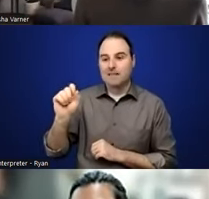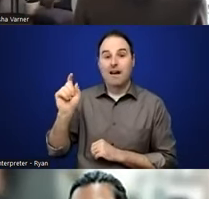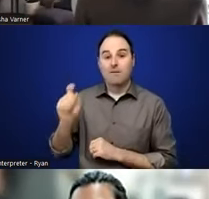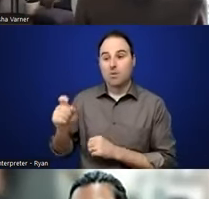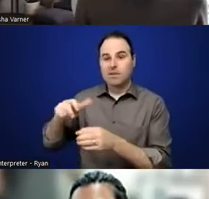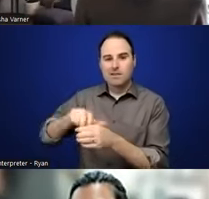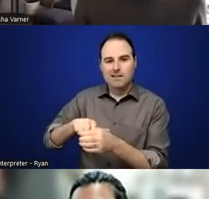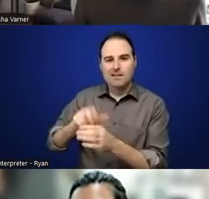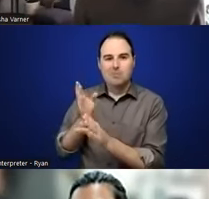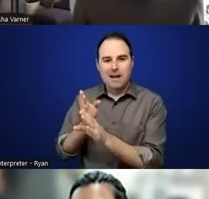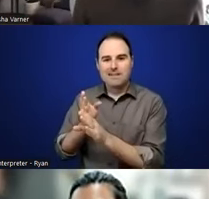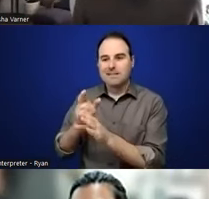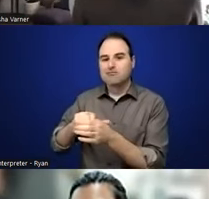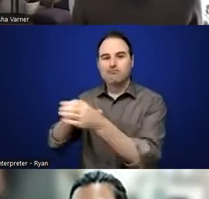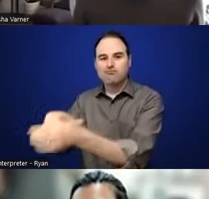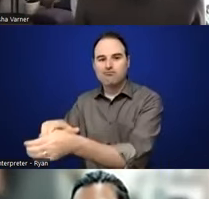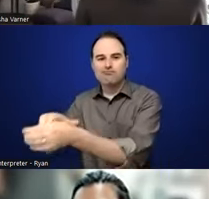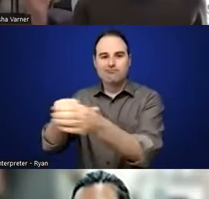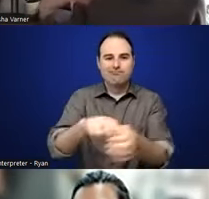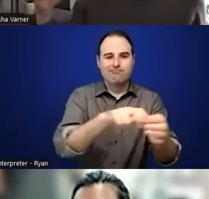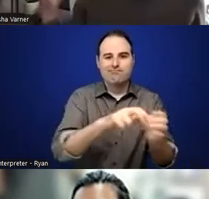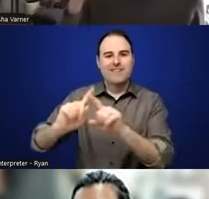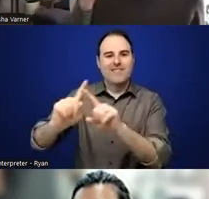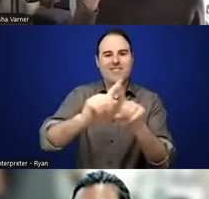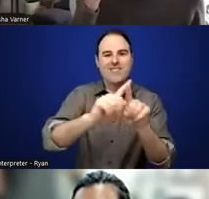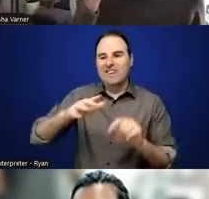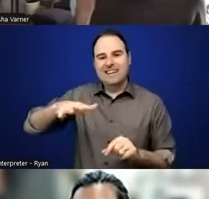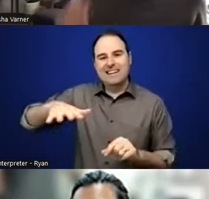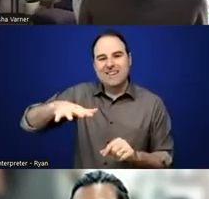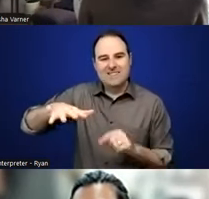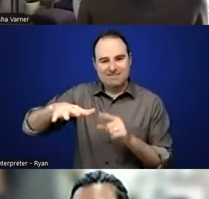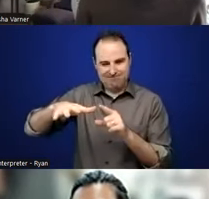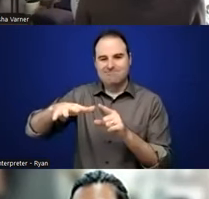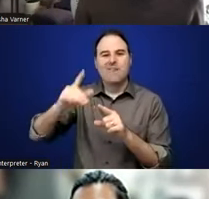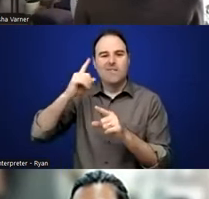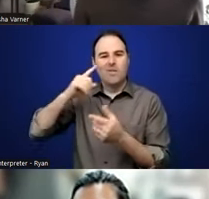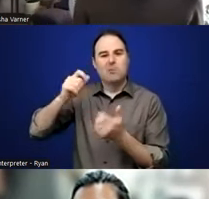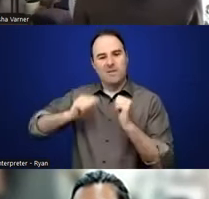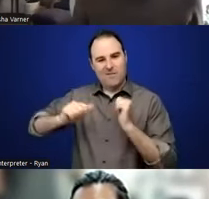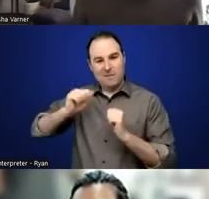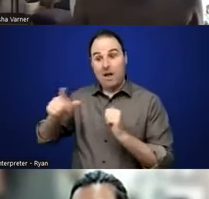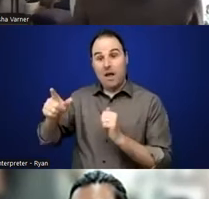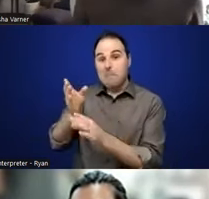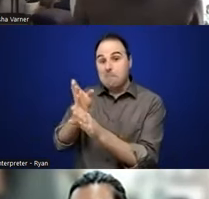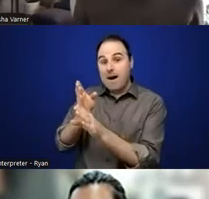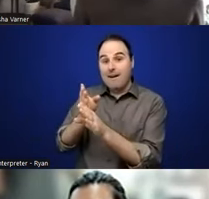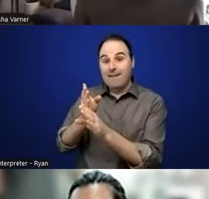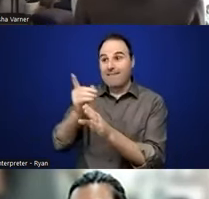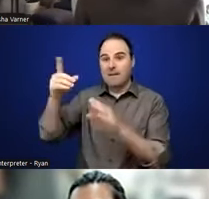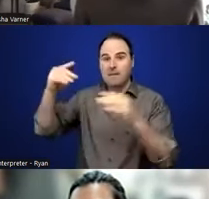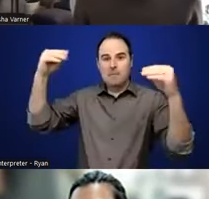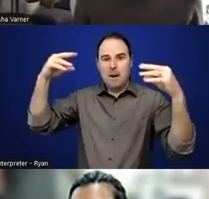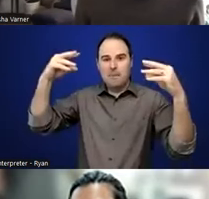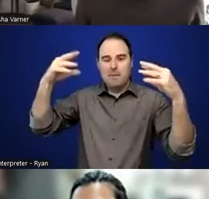sites for these performances. And on the bus, they were playing recently recorded oral histories relevant to the